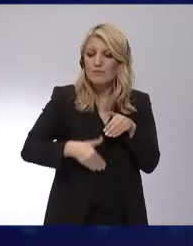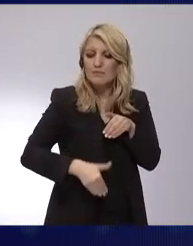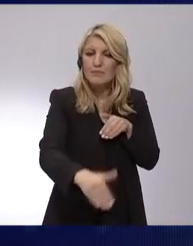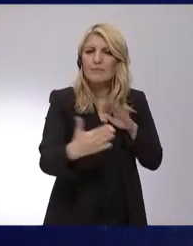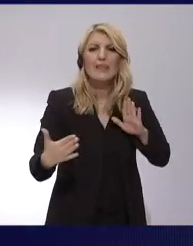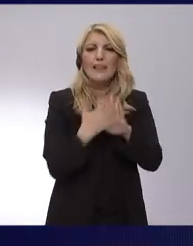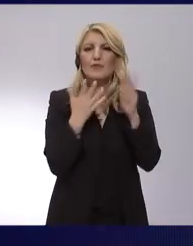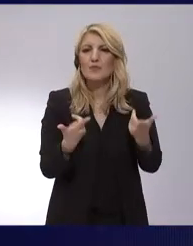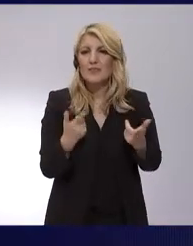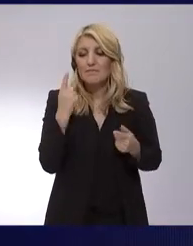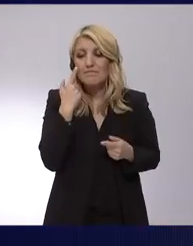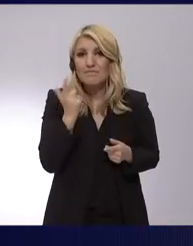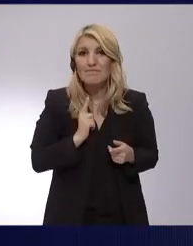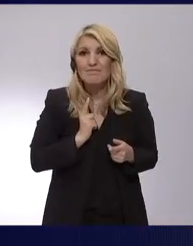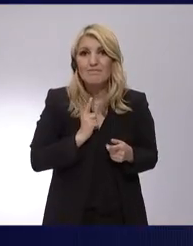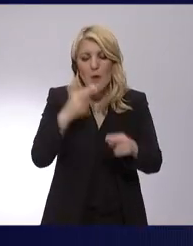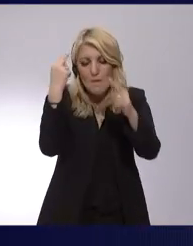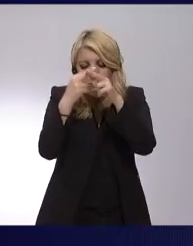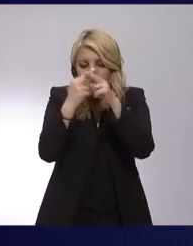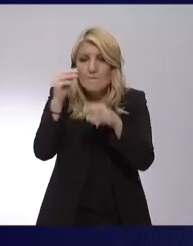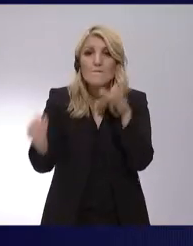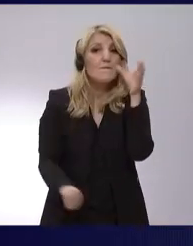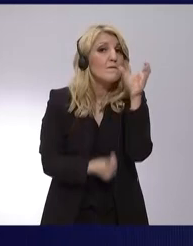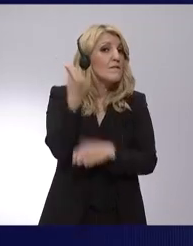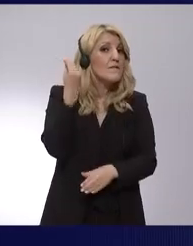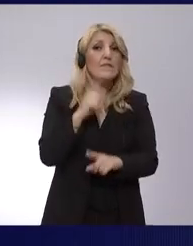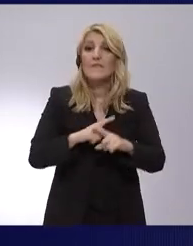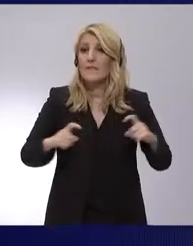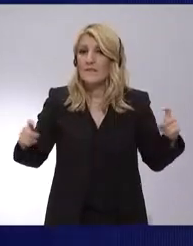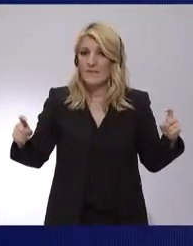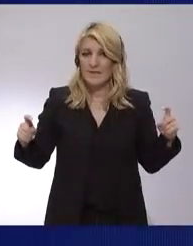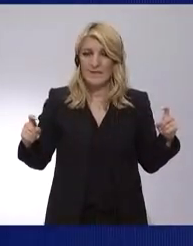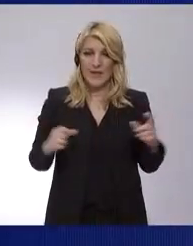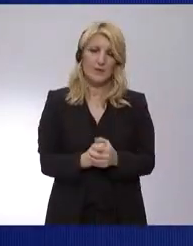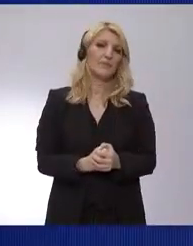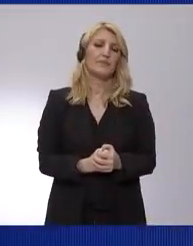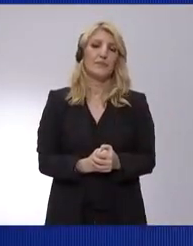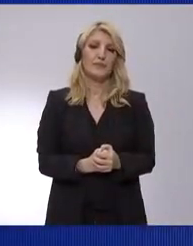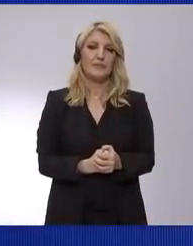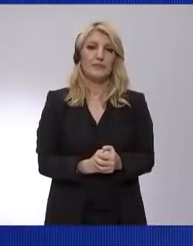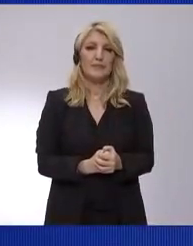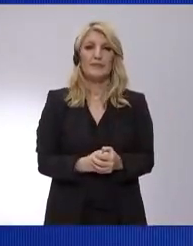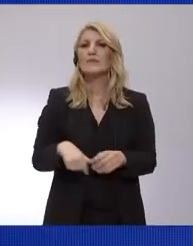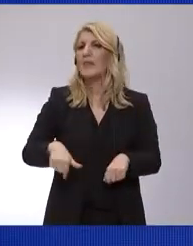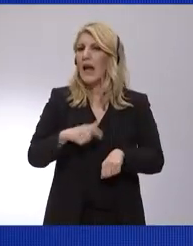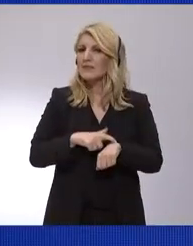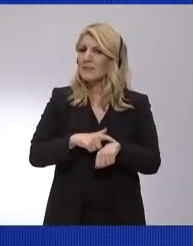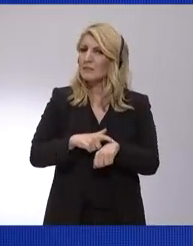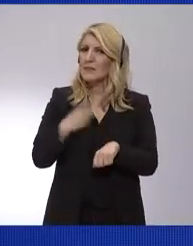The world, let's be honest, is less and less safe. And there is a possible second Trump presidency